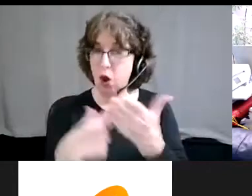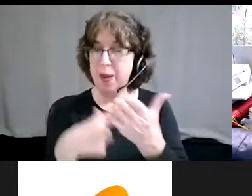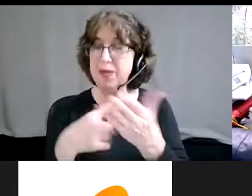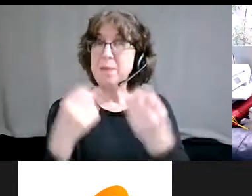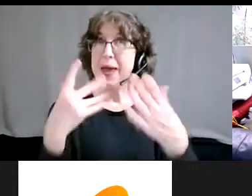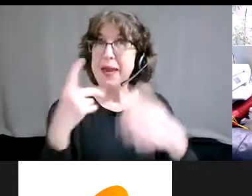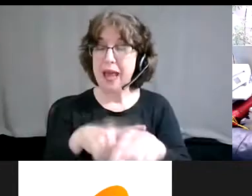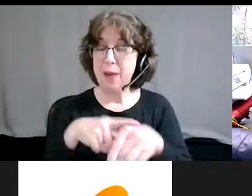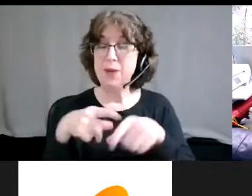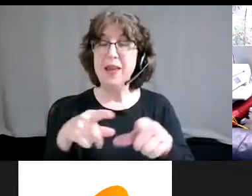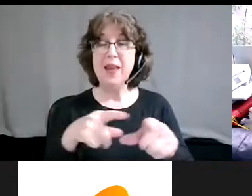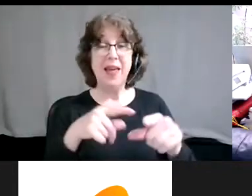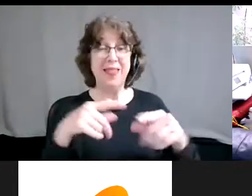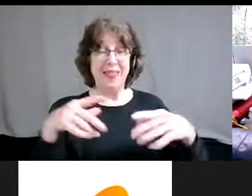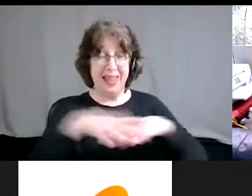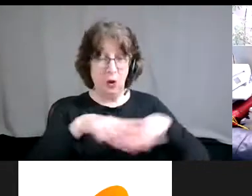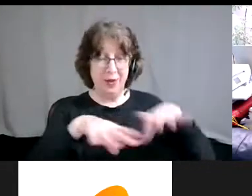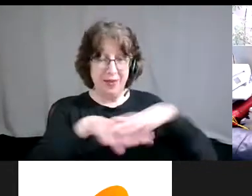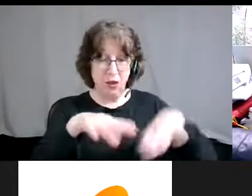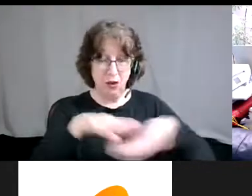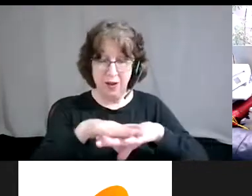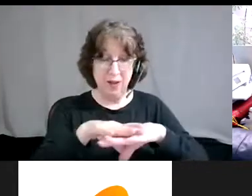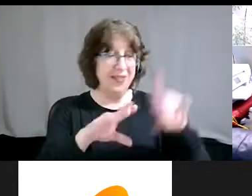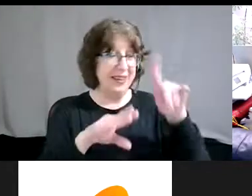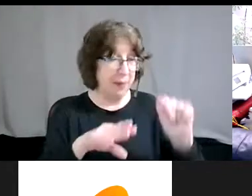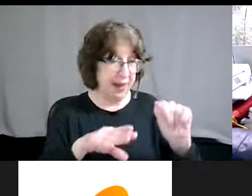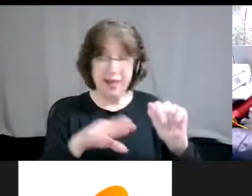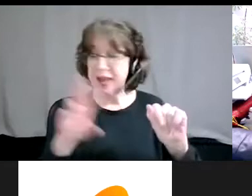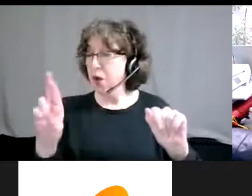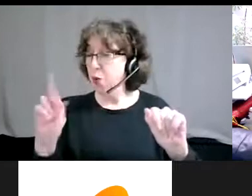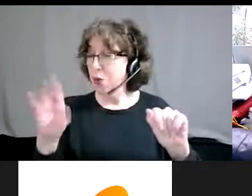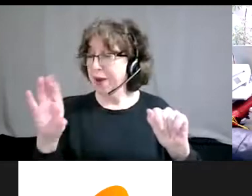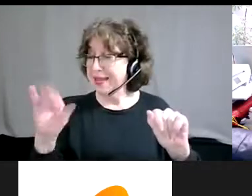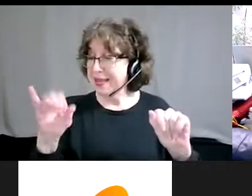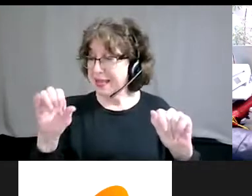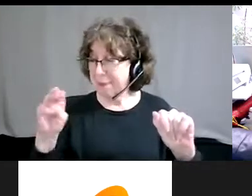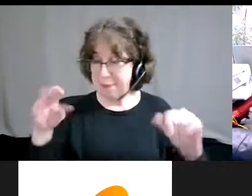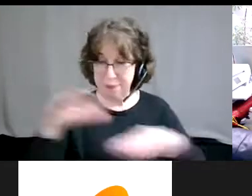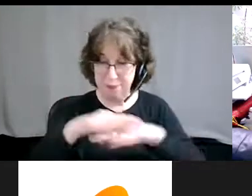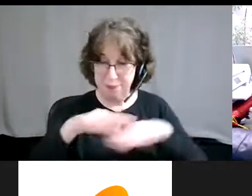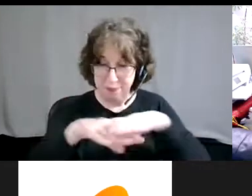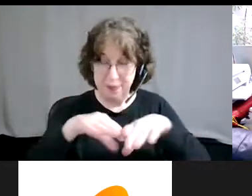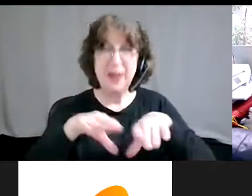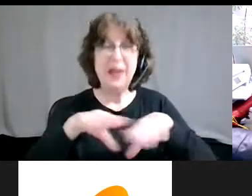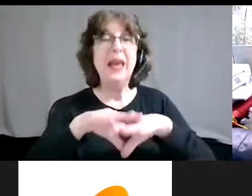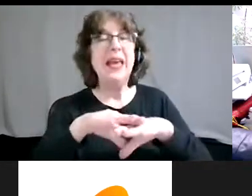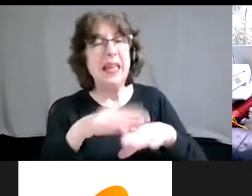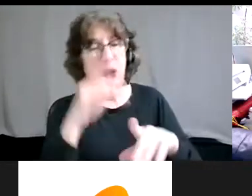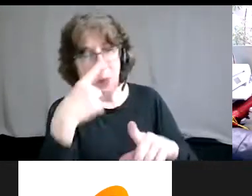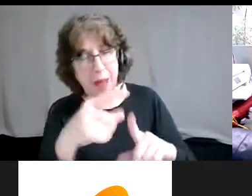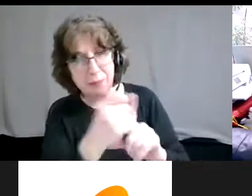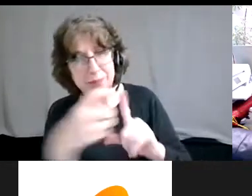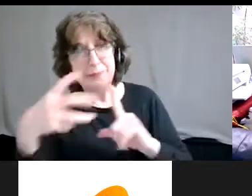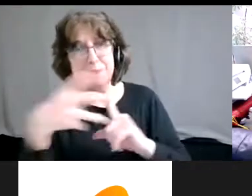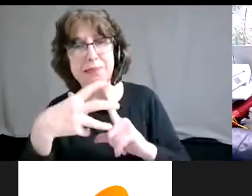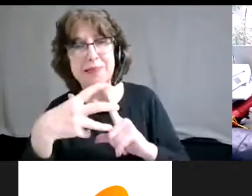used to describe the intersection of disability and racism. I was wondering if you could please explain a little bit more about how disability